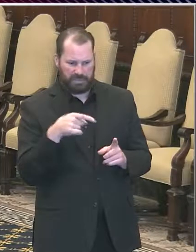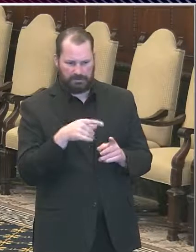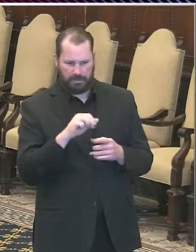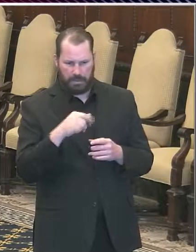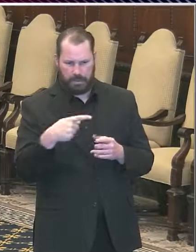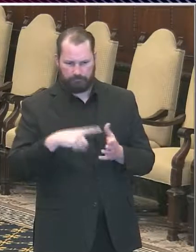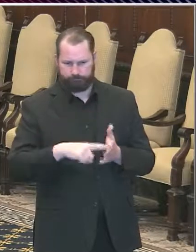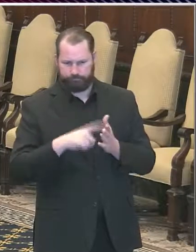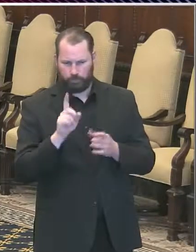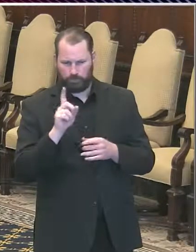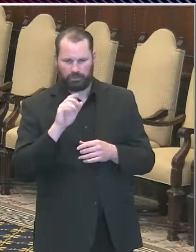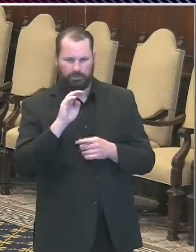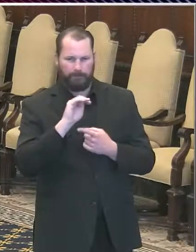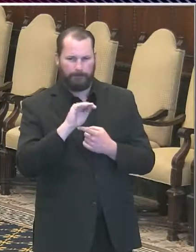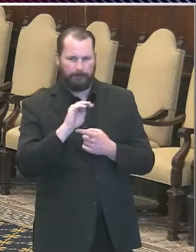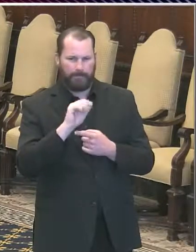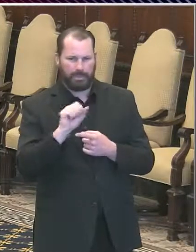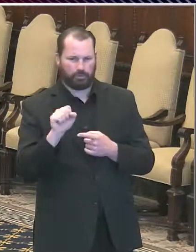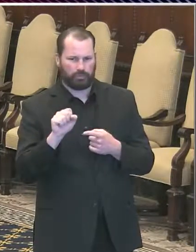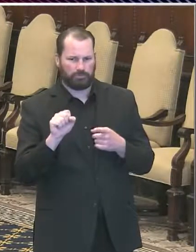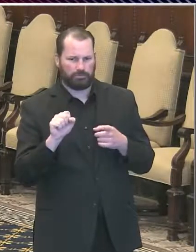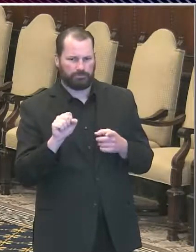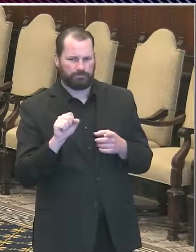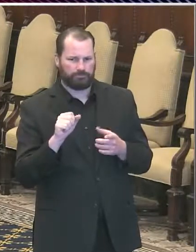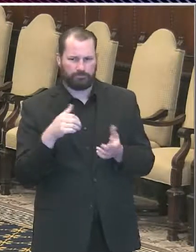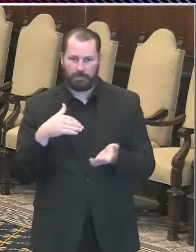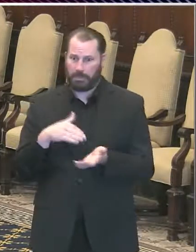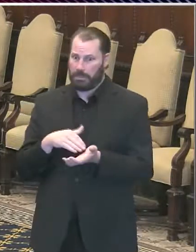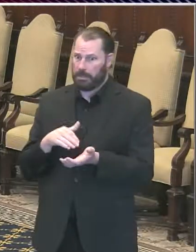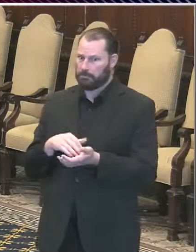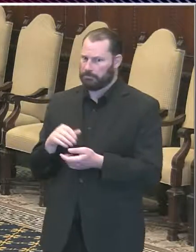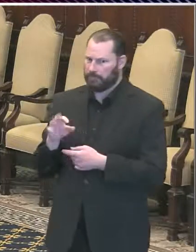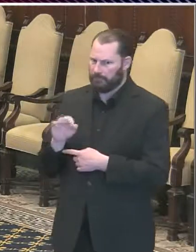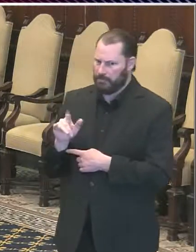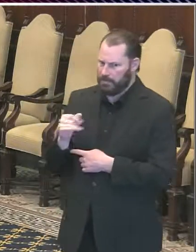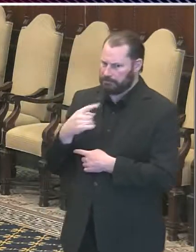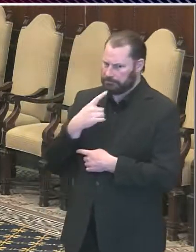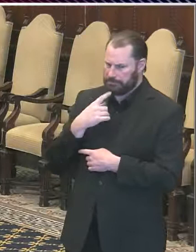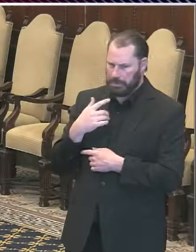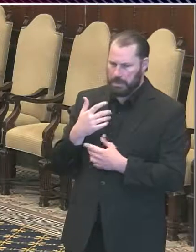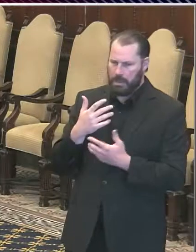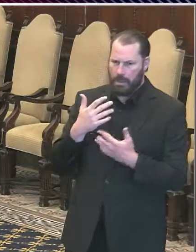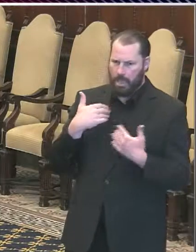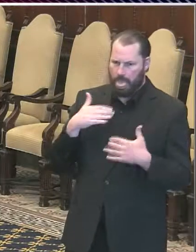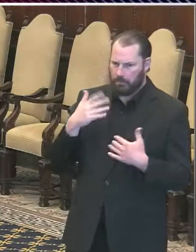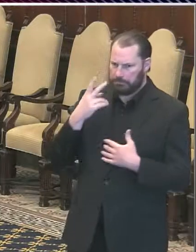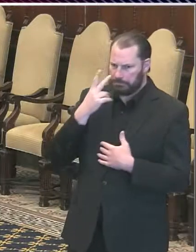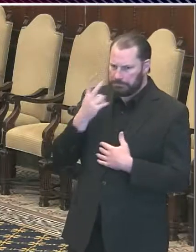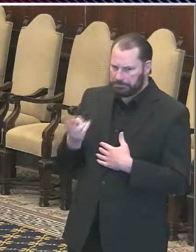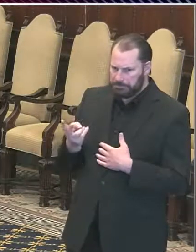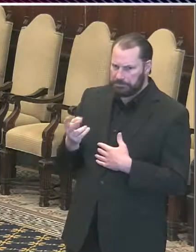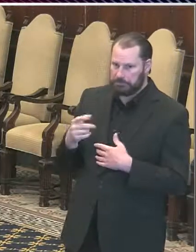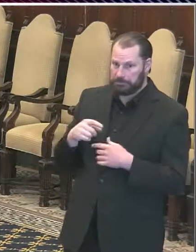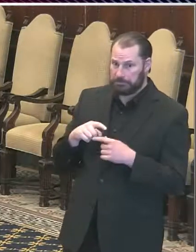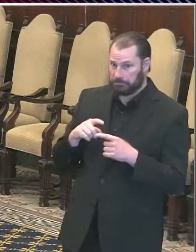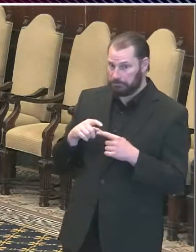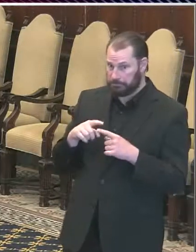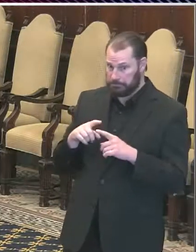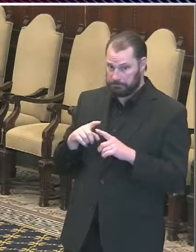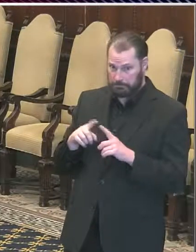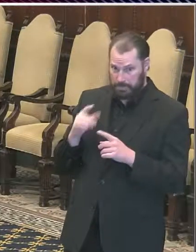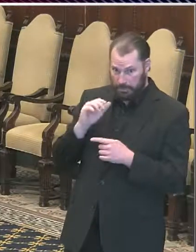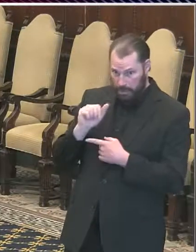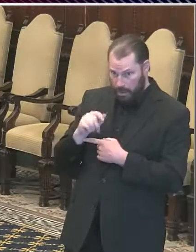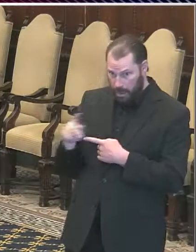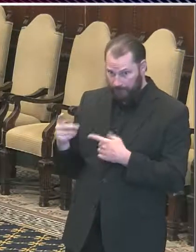did not see that particular article I do know that there are apps being developed that will let someone know if their cell phone is near someone else's cell